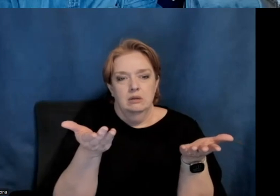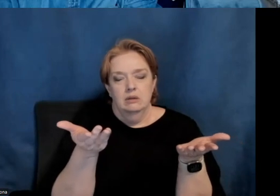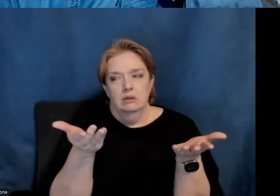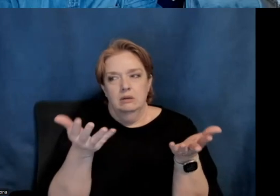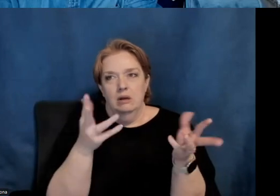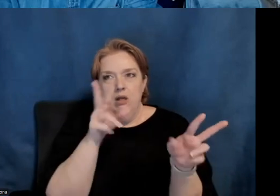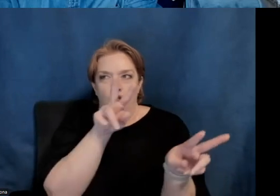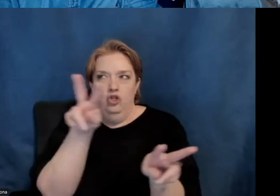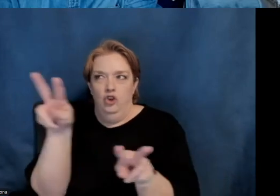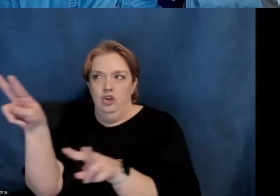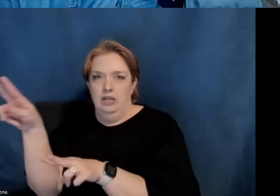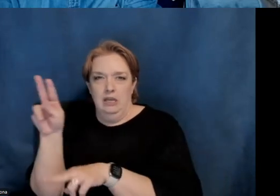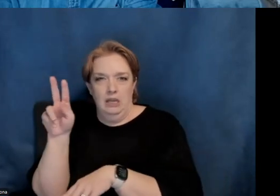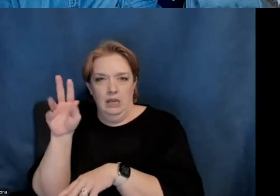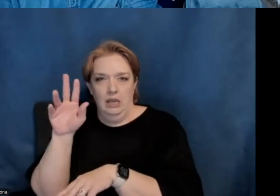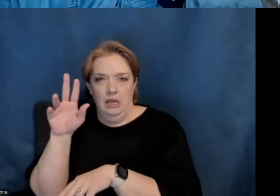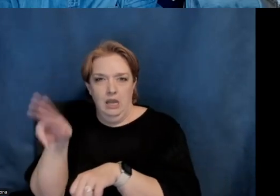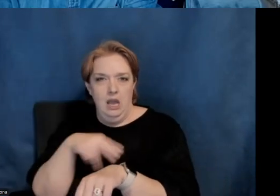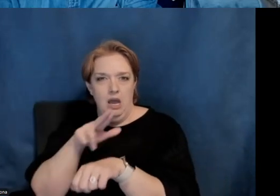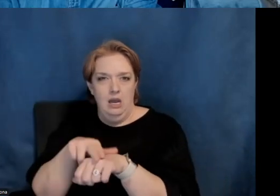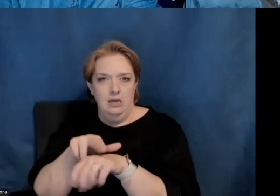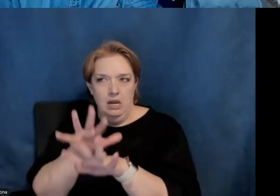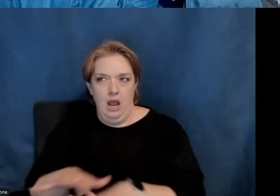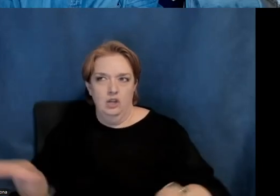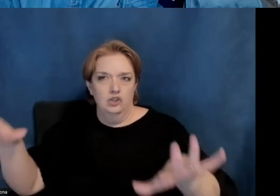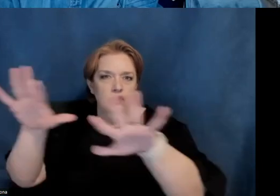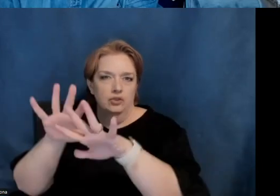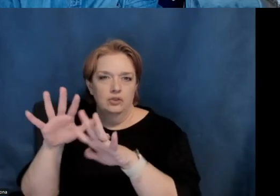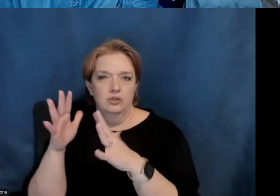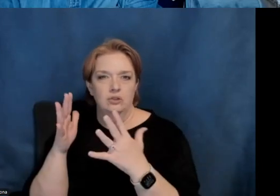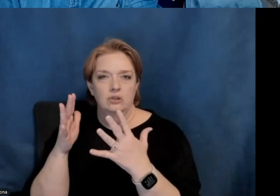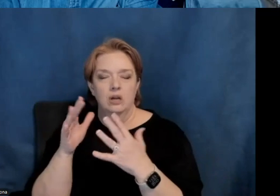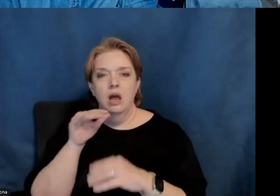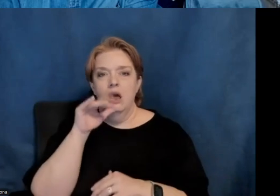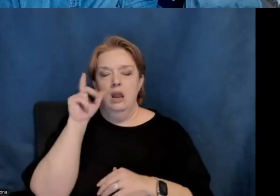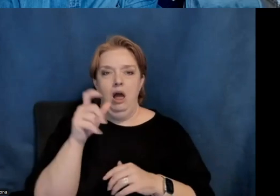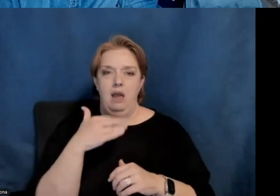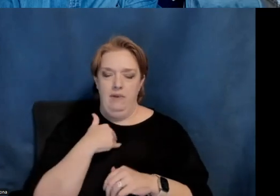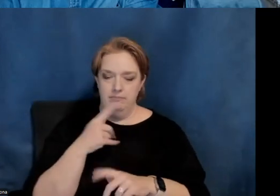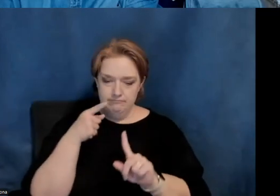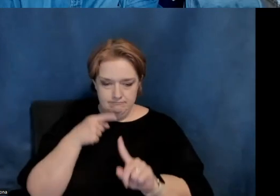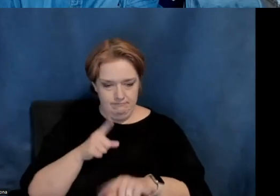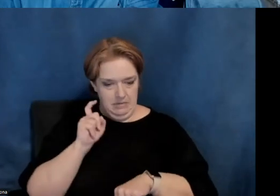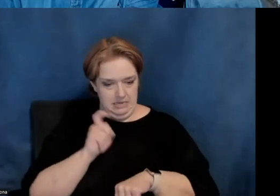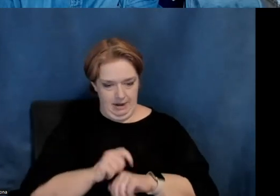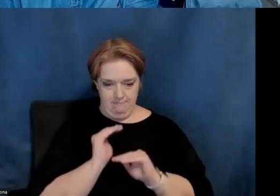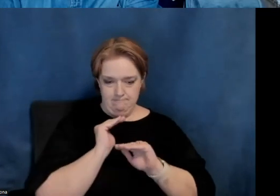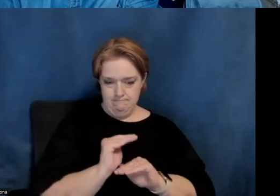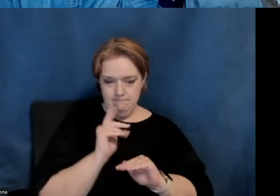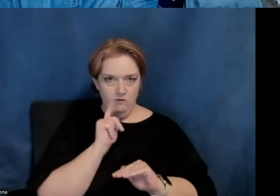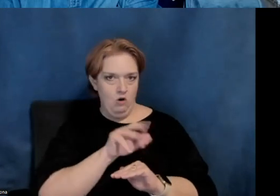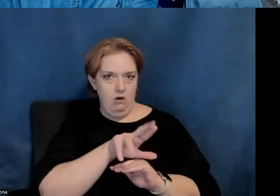at nature, all of these things contribute. You don't have to designate specific time. And artists